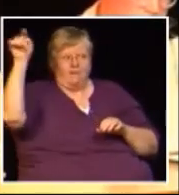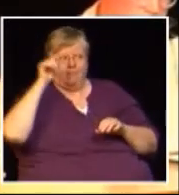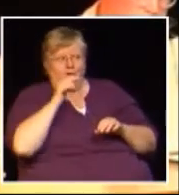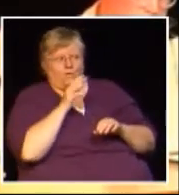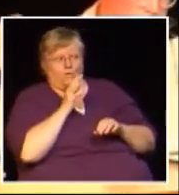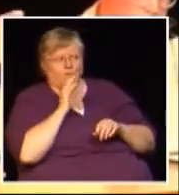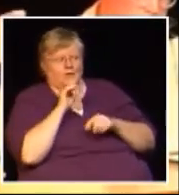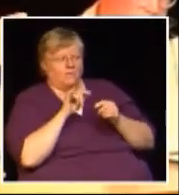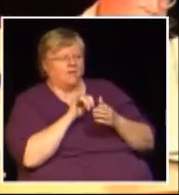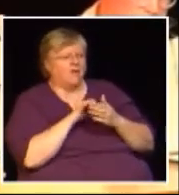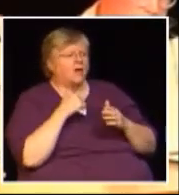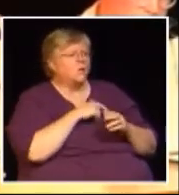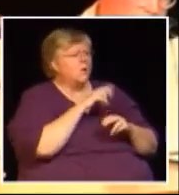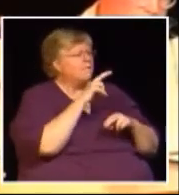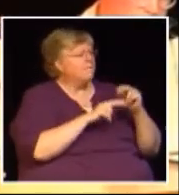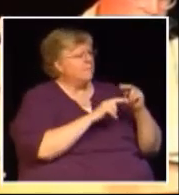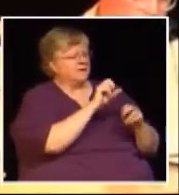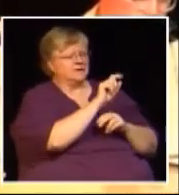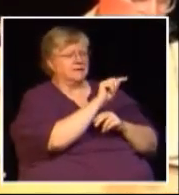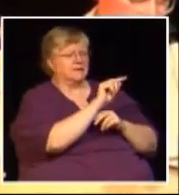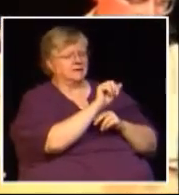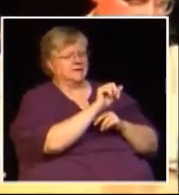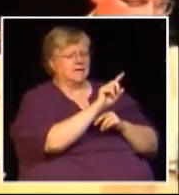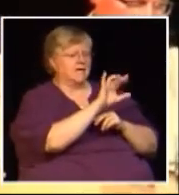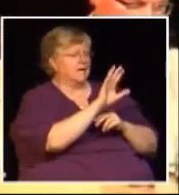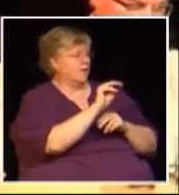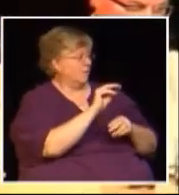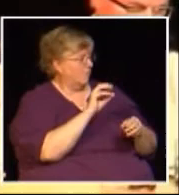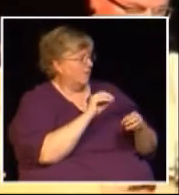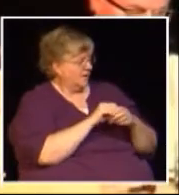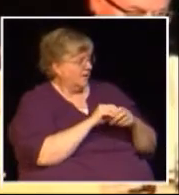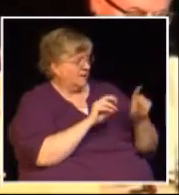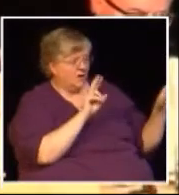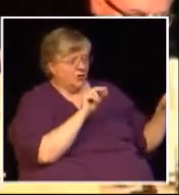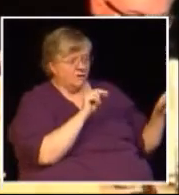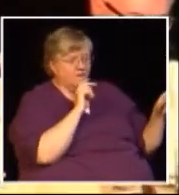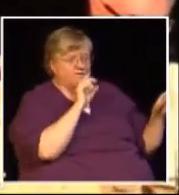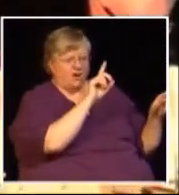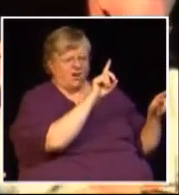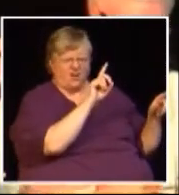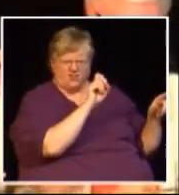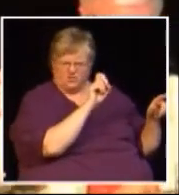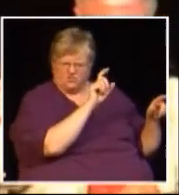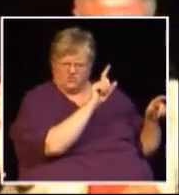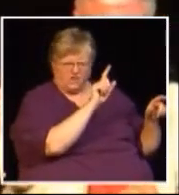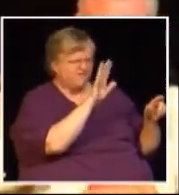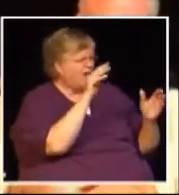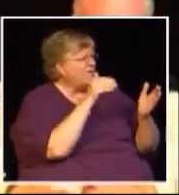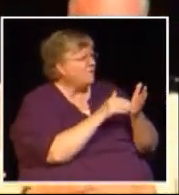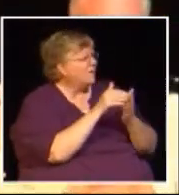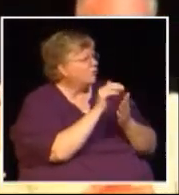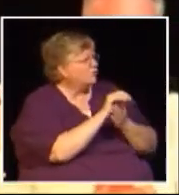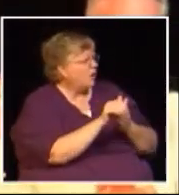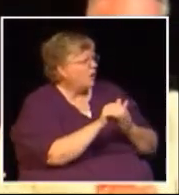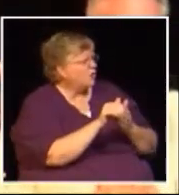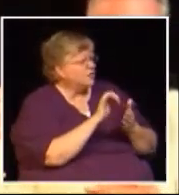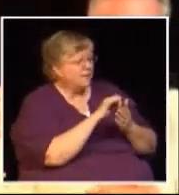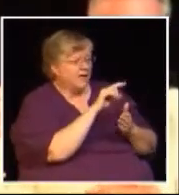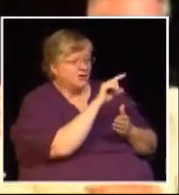is we built a stadium in Vancouver for $125 million during Bill Bennett's time